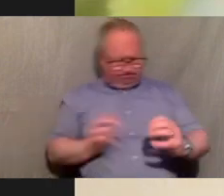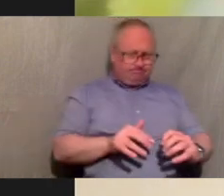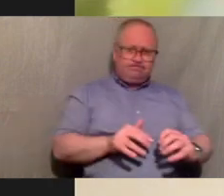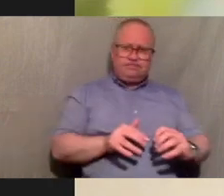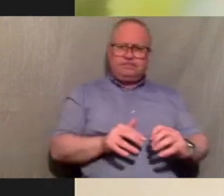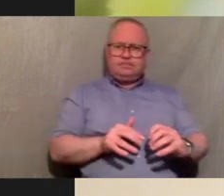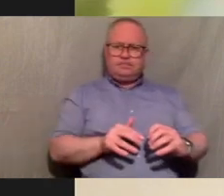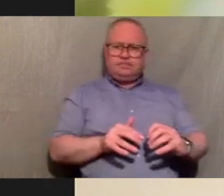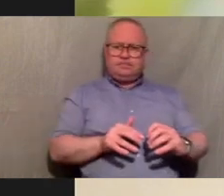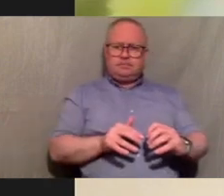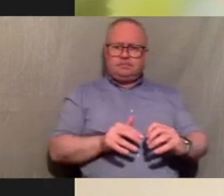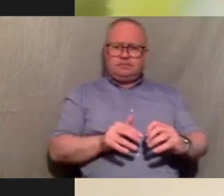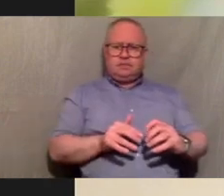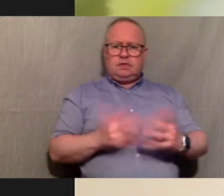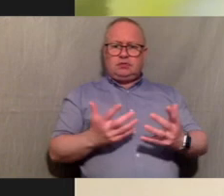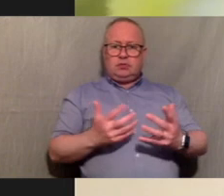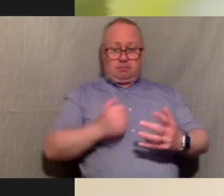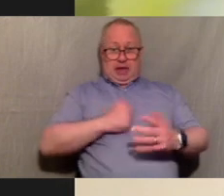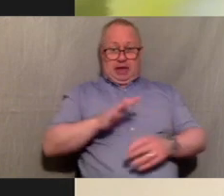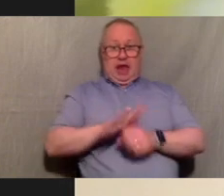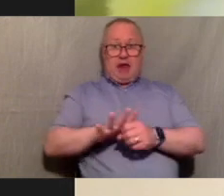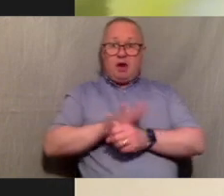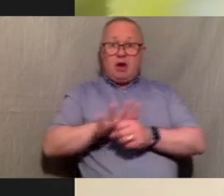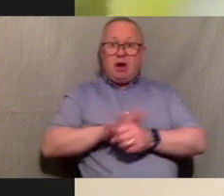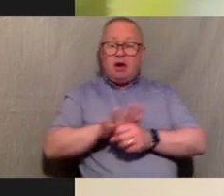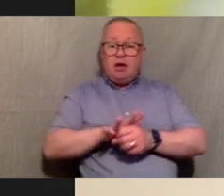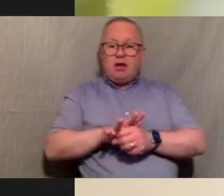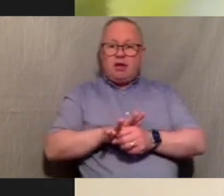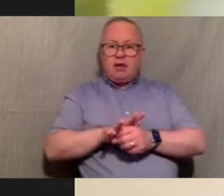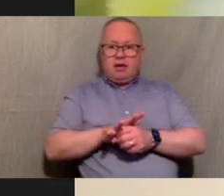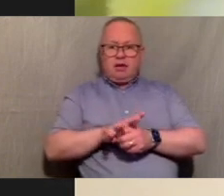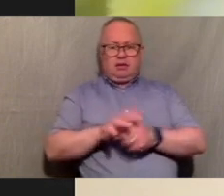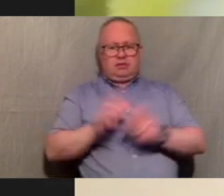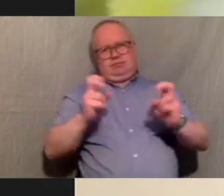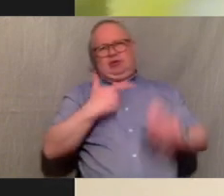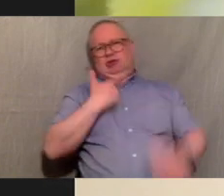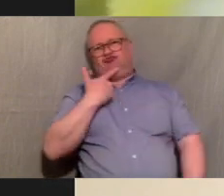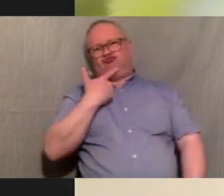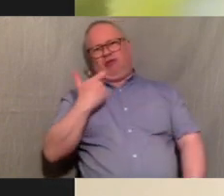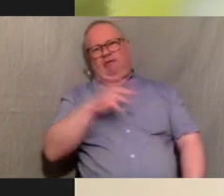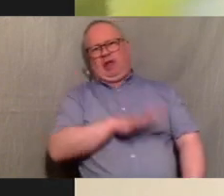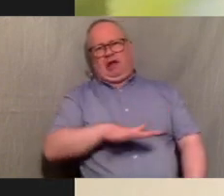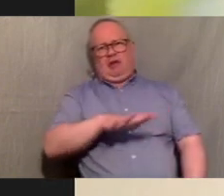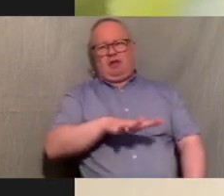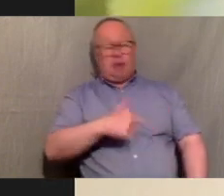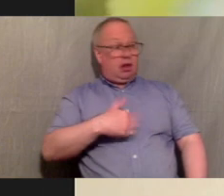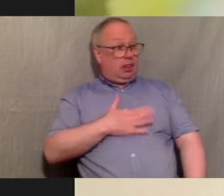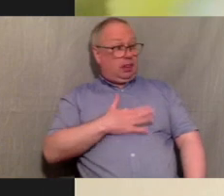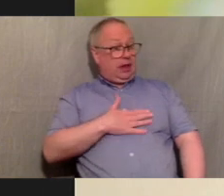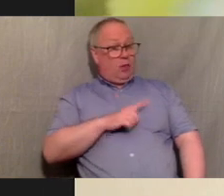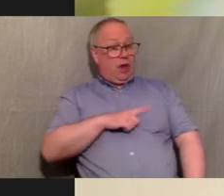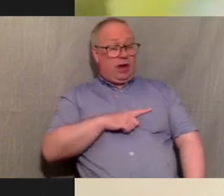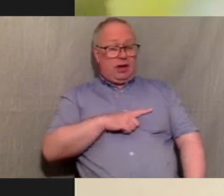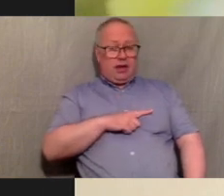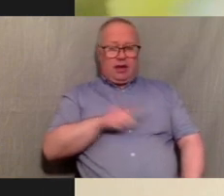of housing so in the area that i live in it's considered like a rough area but i like it there because there's faces that look like me there so